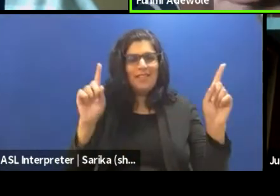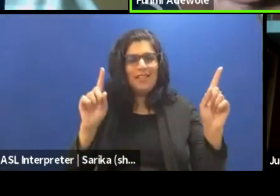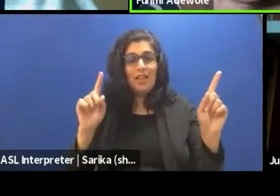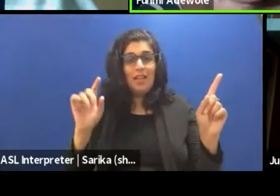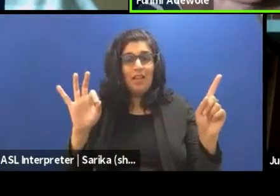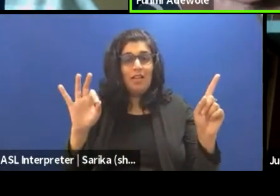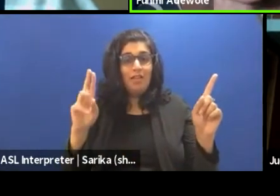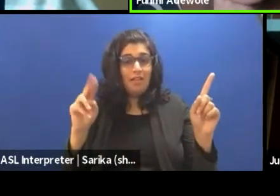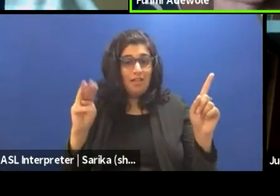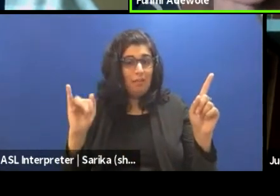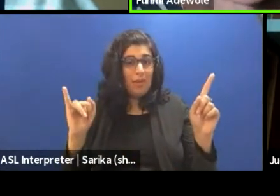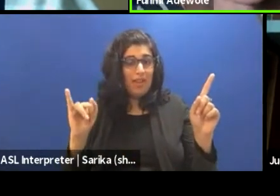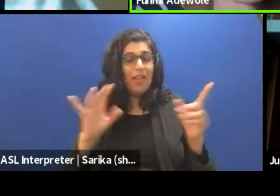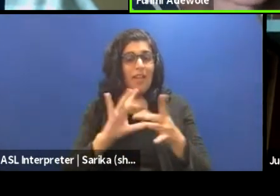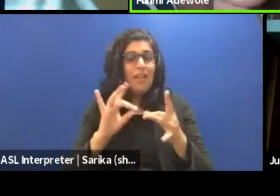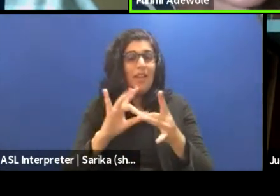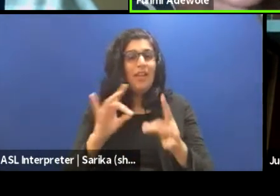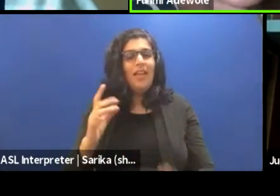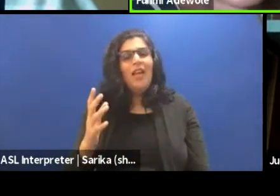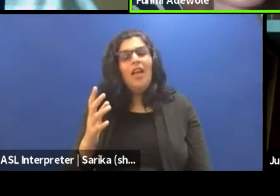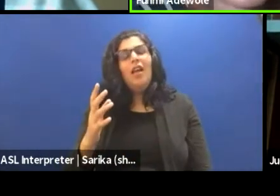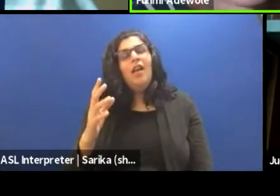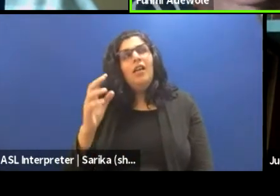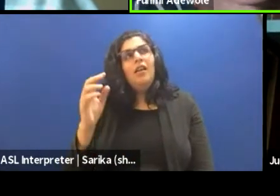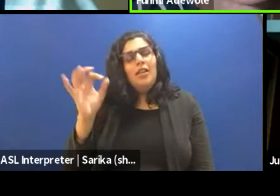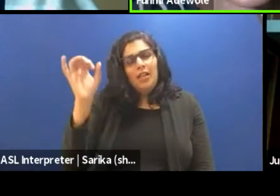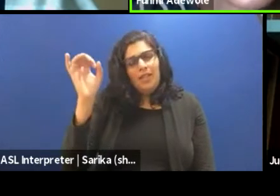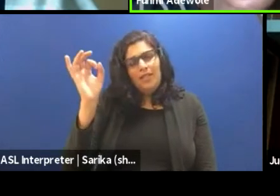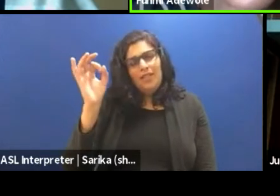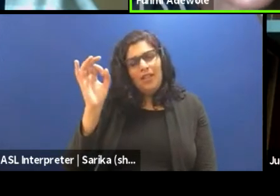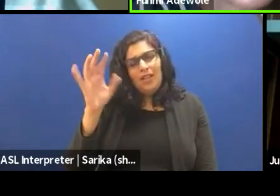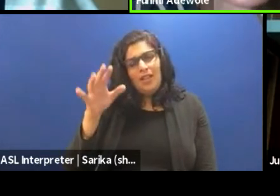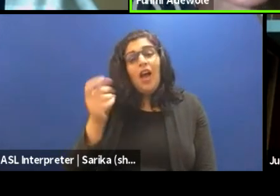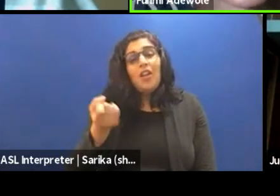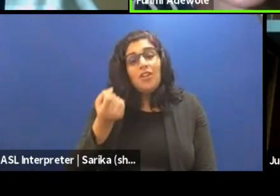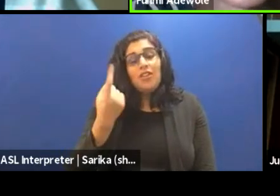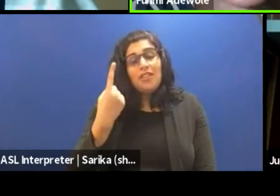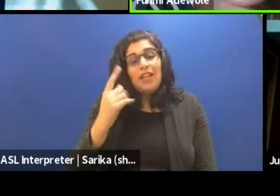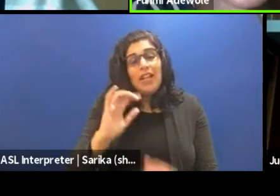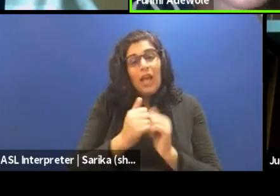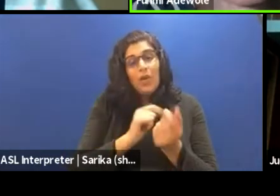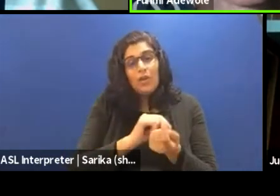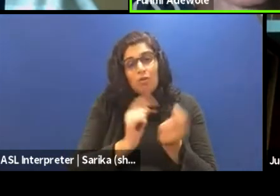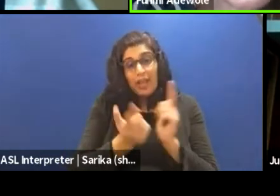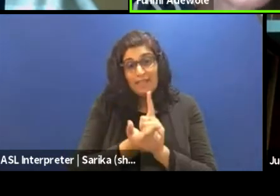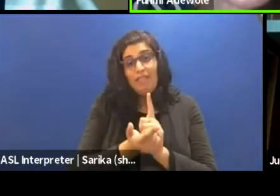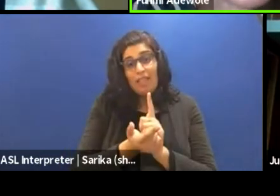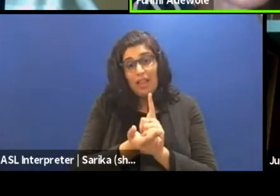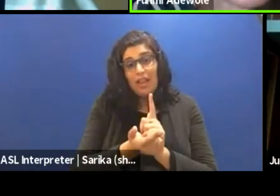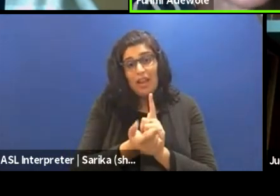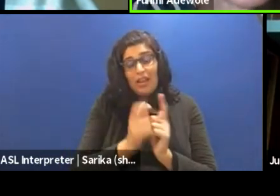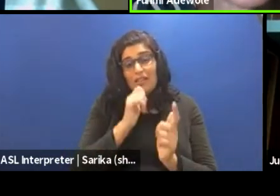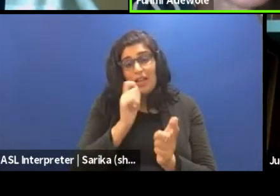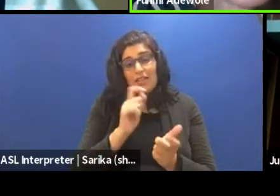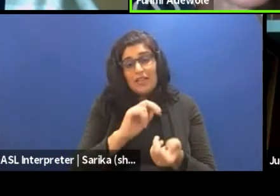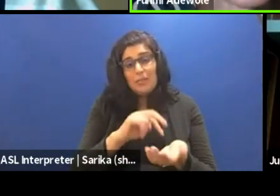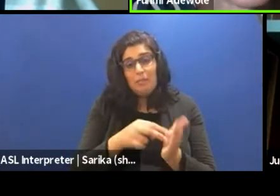Go ahead, Tommy. Sorry, go ahead. No, I was just going to say, understanding how to translate doesn't mean